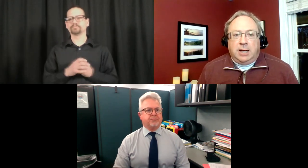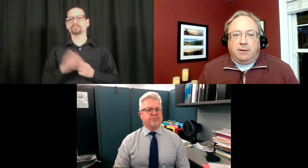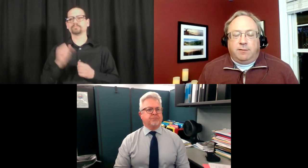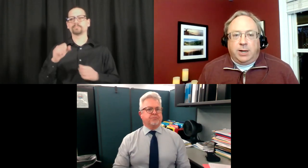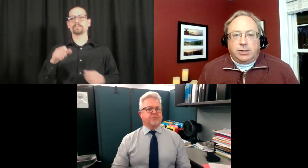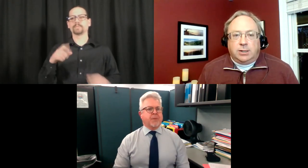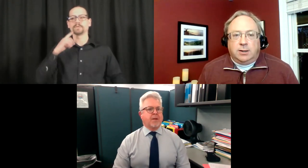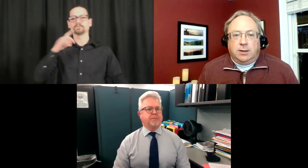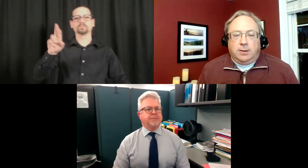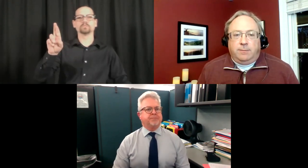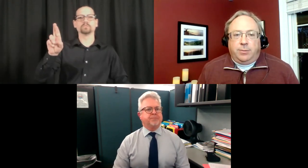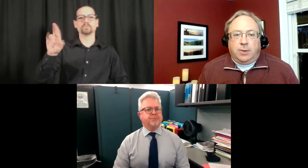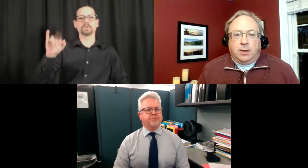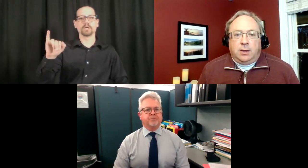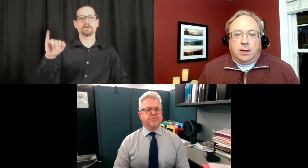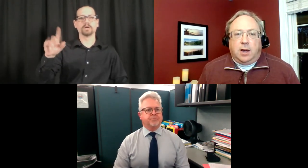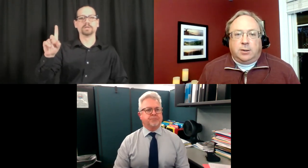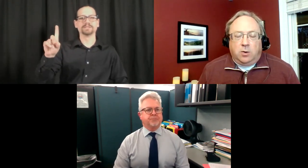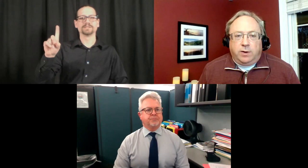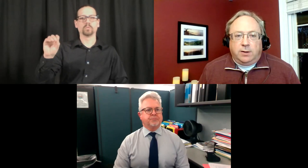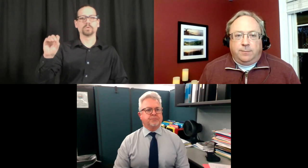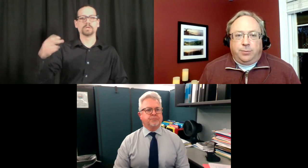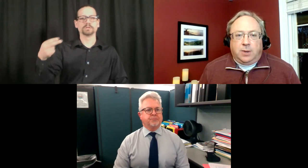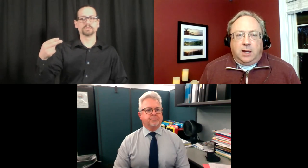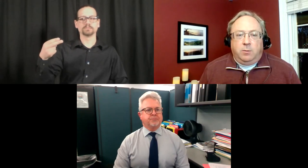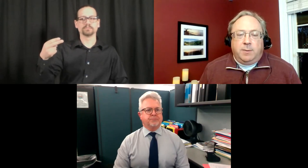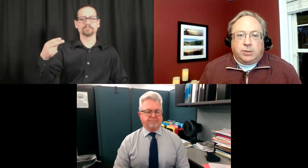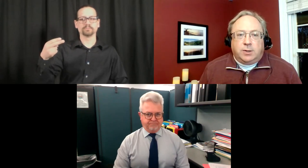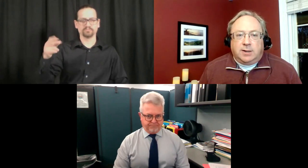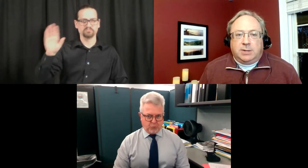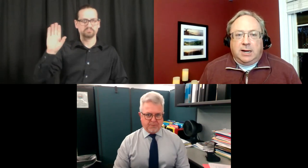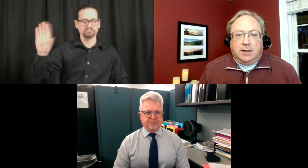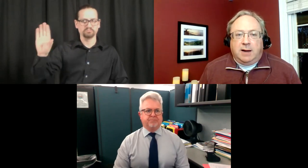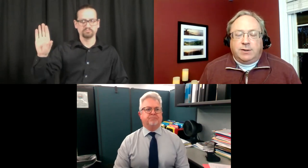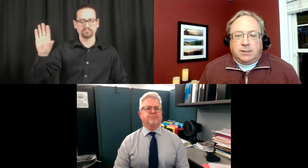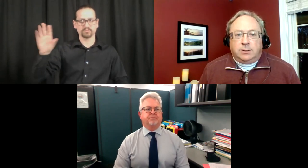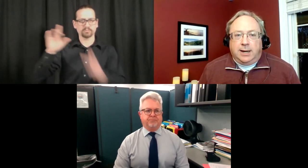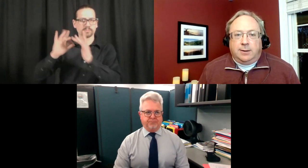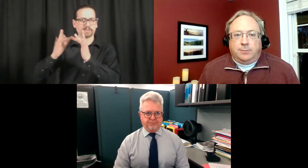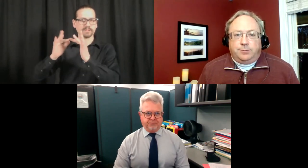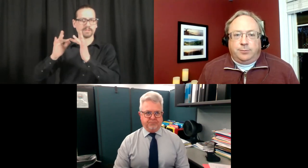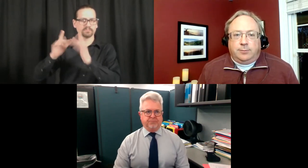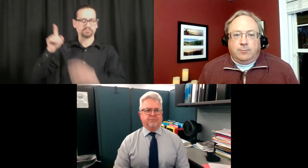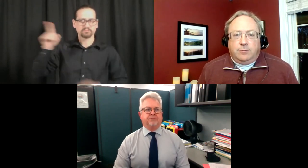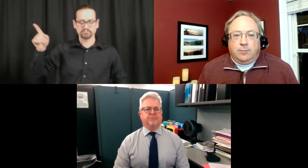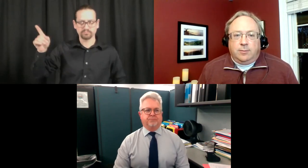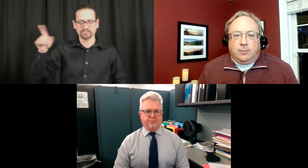all the up-to-date information on covid and we make sure it's up-to-date every single day